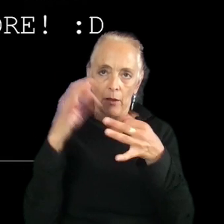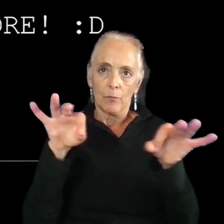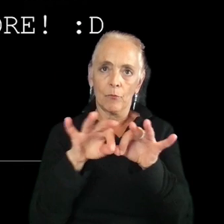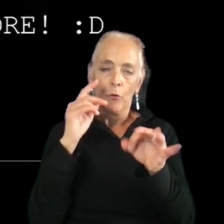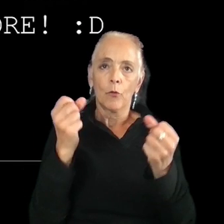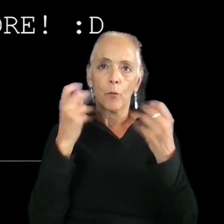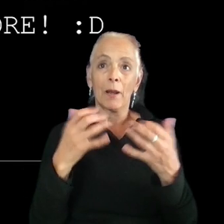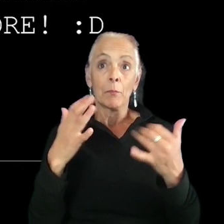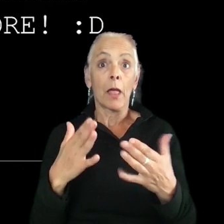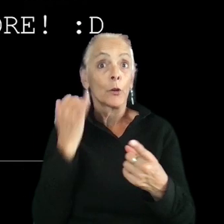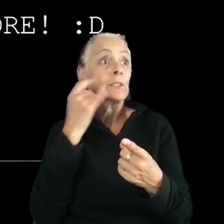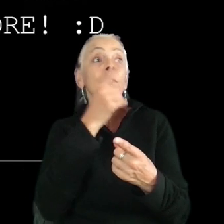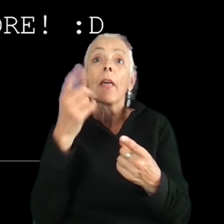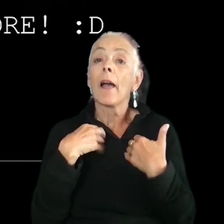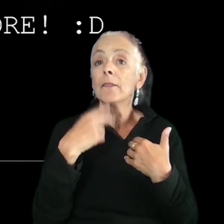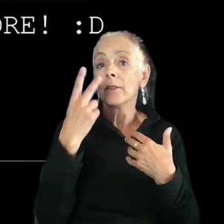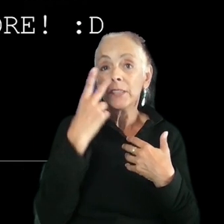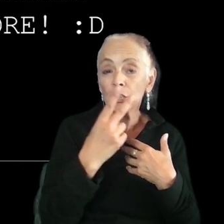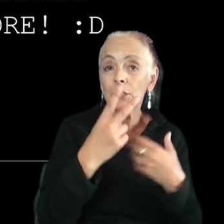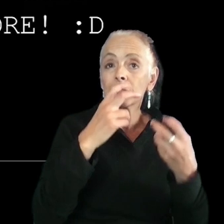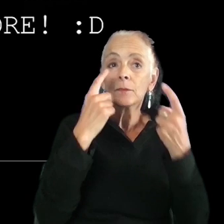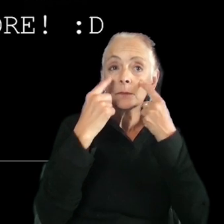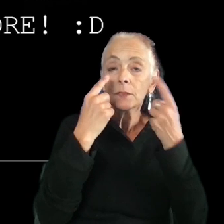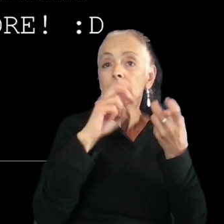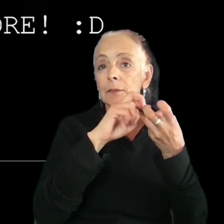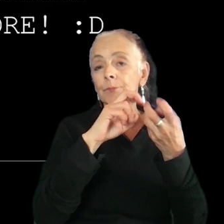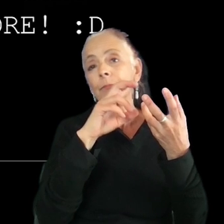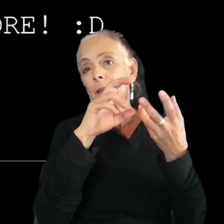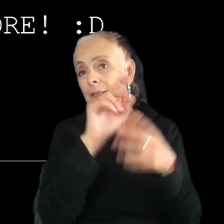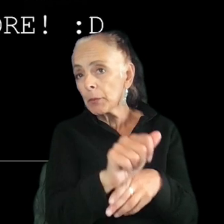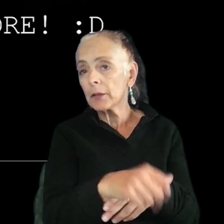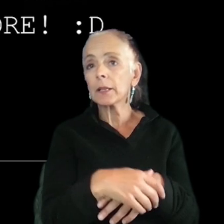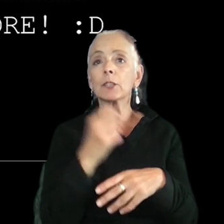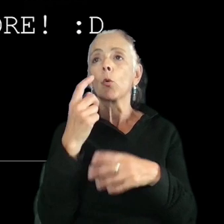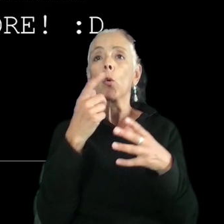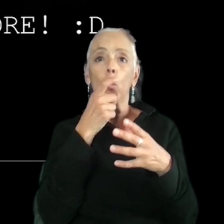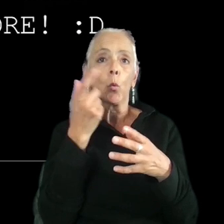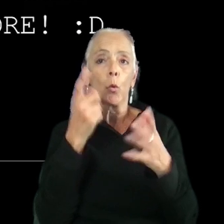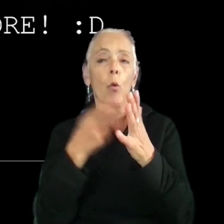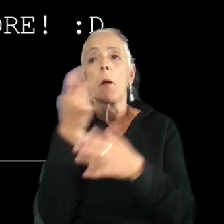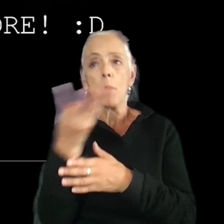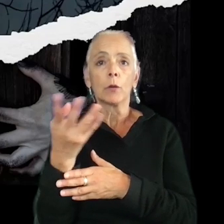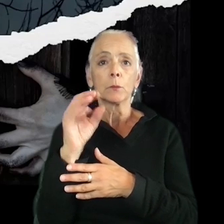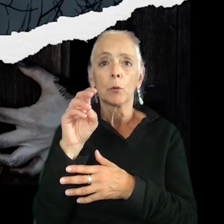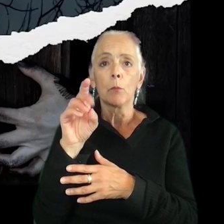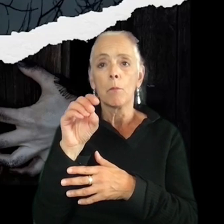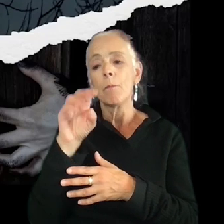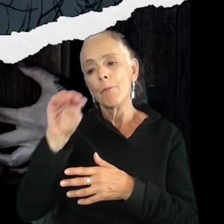with vision disabilities or those who require multiple modalities. So please use sound design still. It's very important.